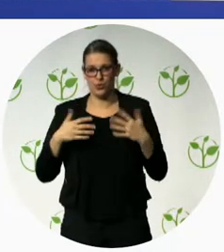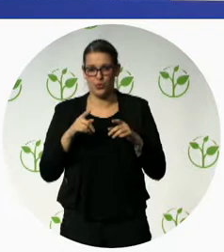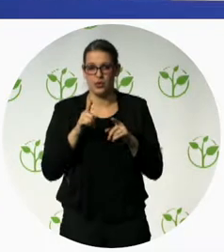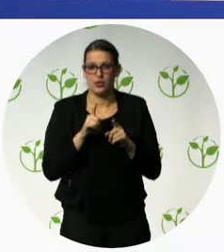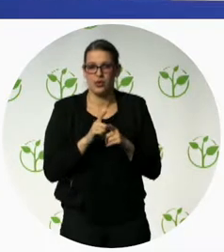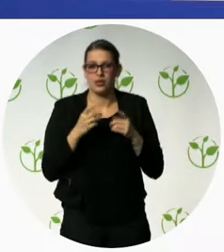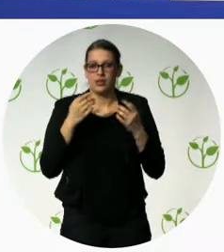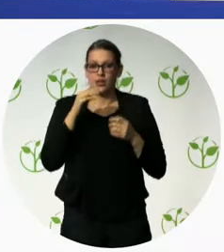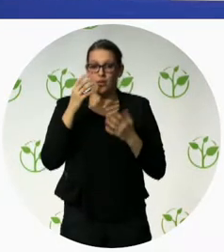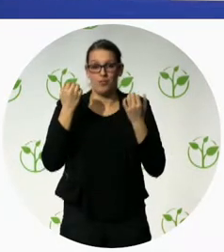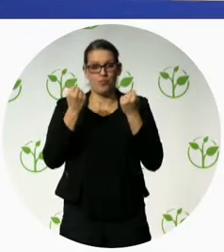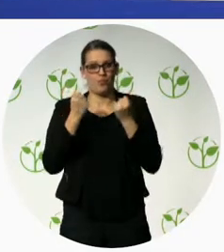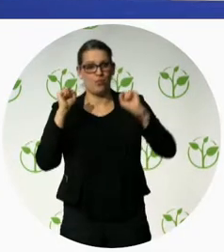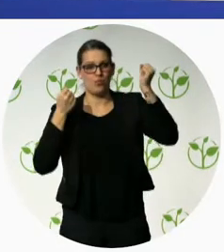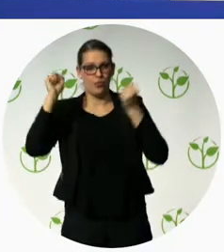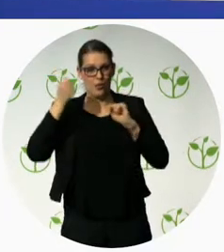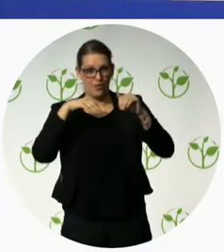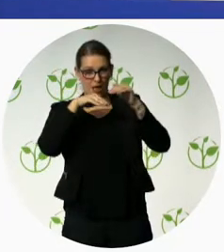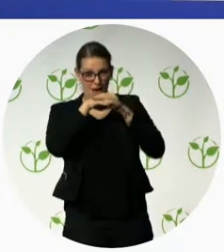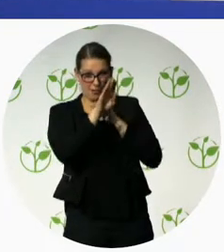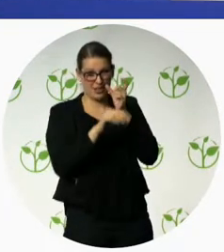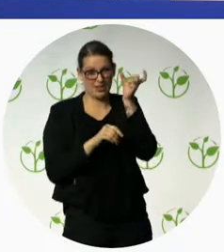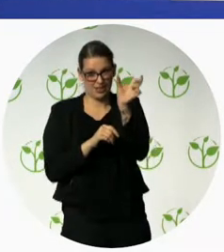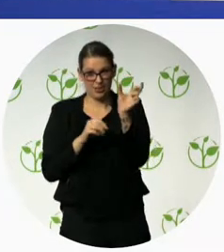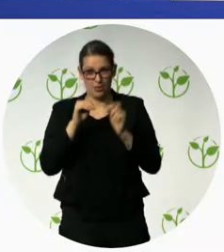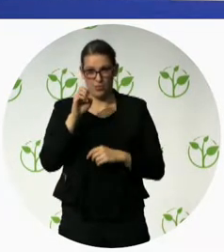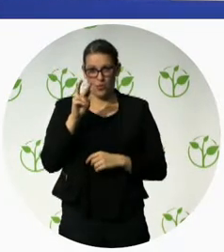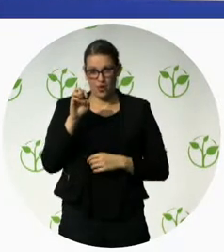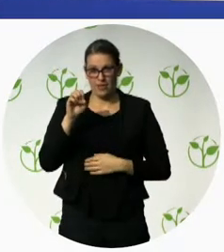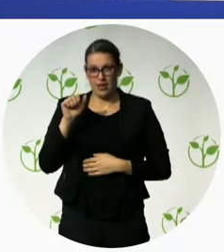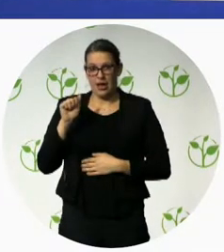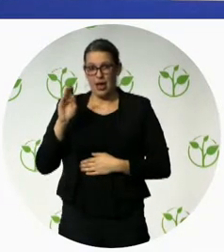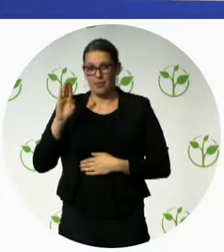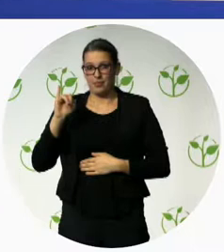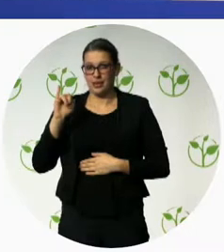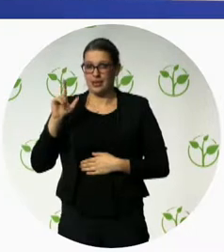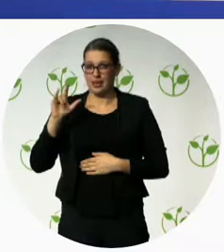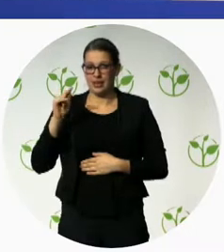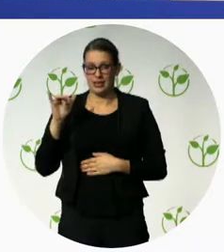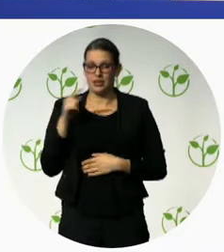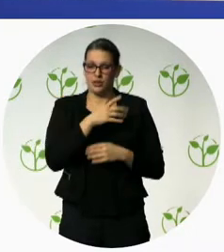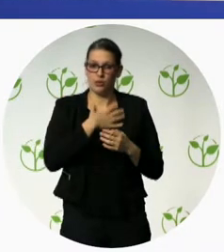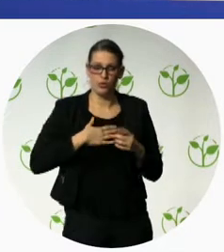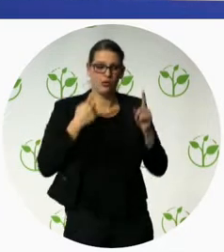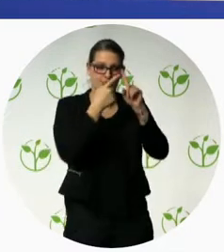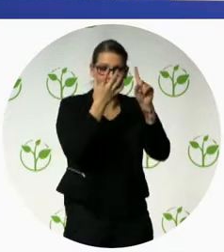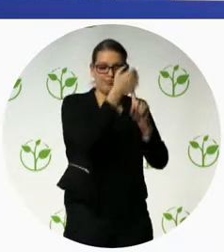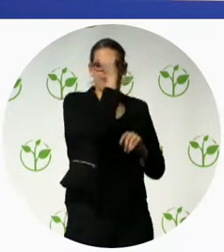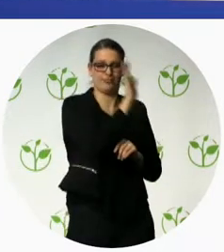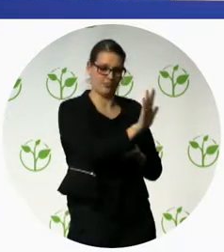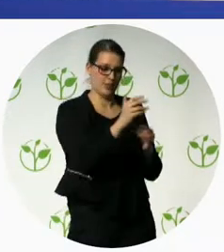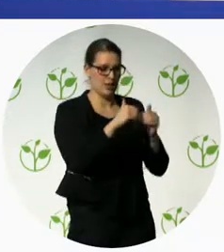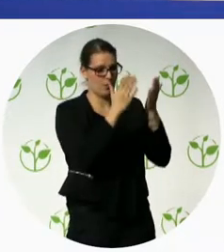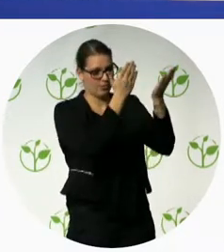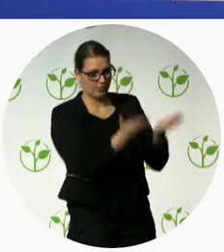promote the rights and inclusion of persons with disabilities the idea is to bring together all the